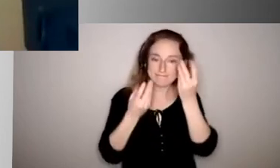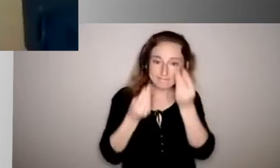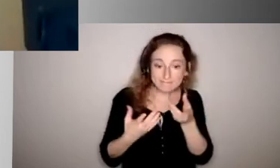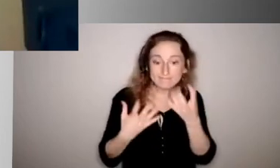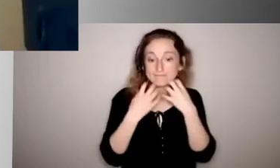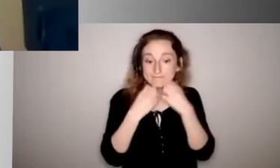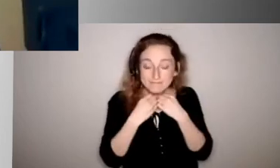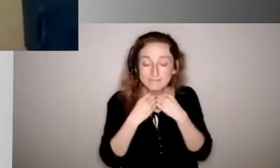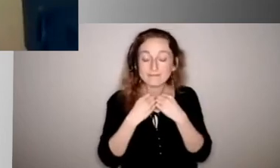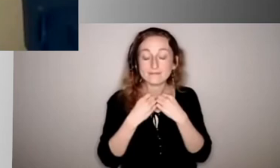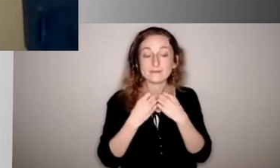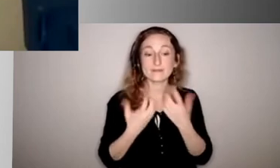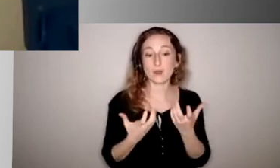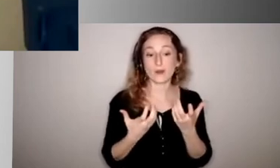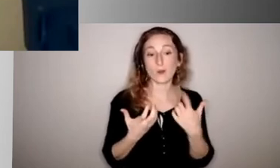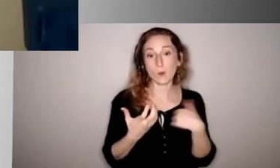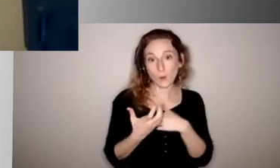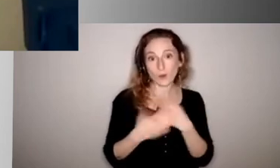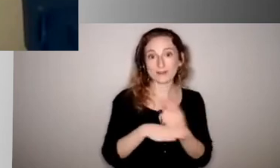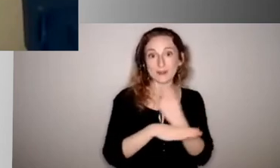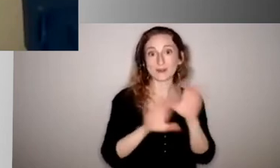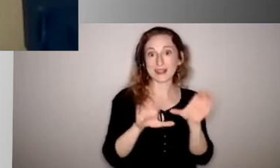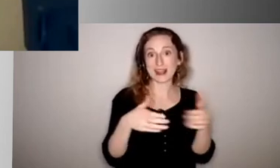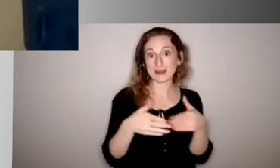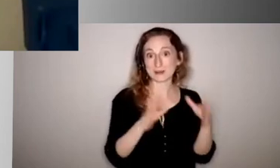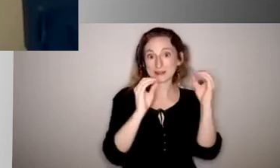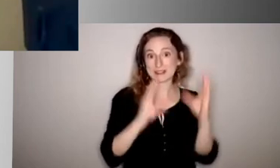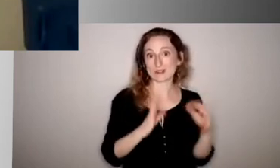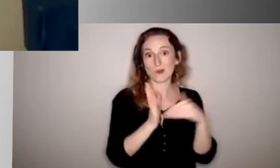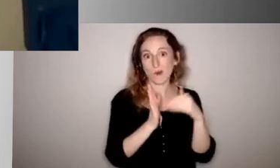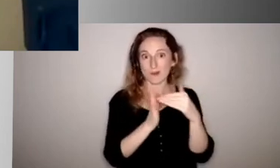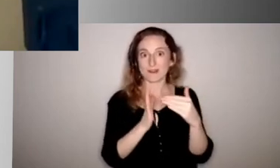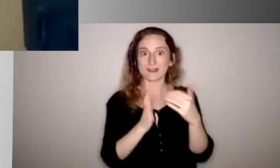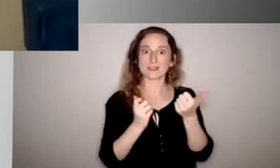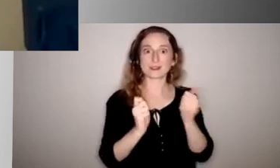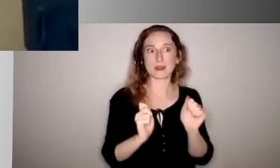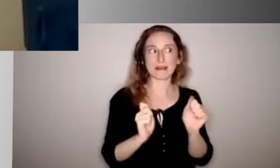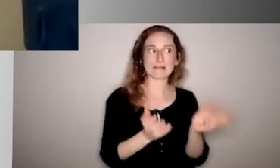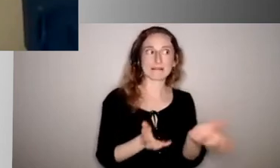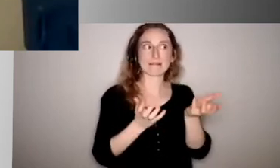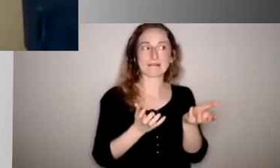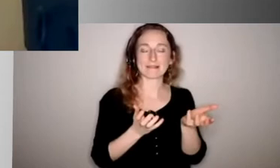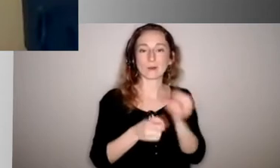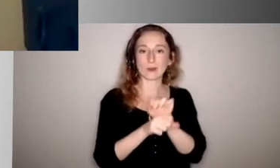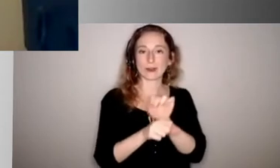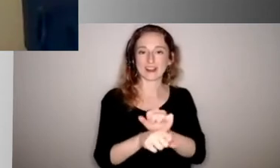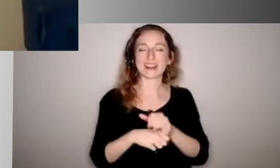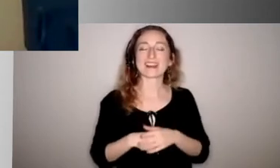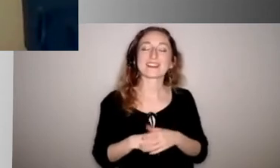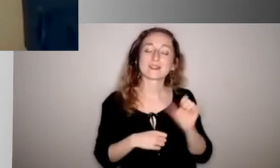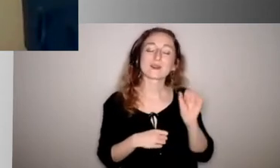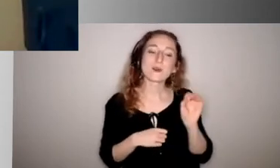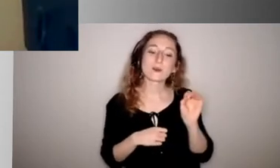we, we use our classroom teachers a lot, right. To get our kids a little bit more motivated to do some of the work. And so, you know, the things